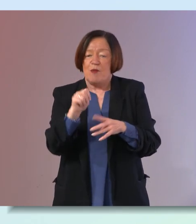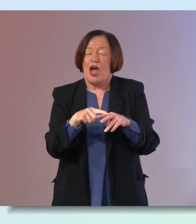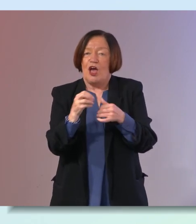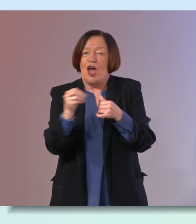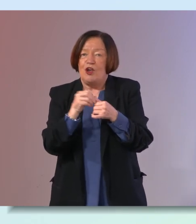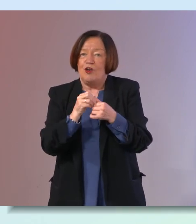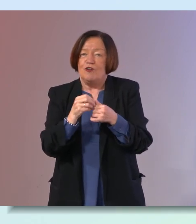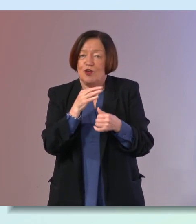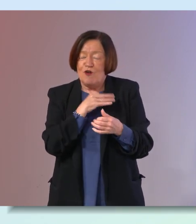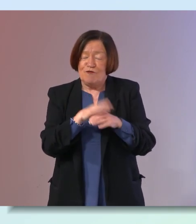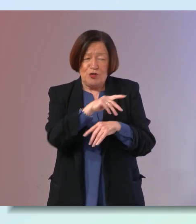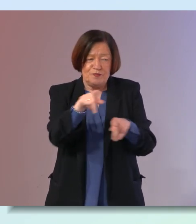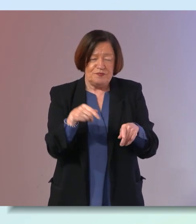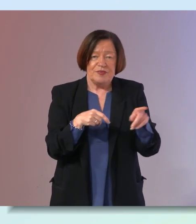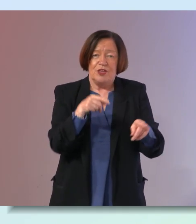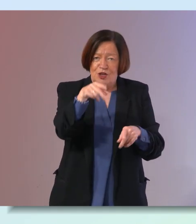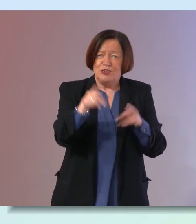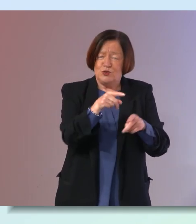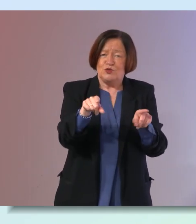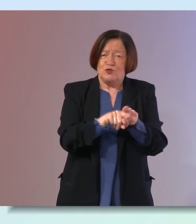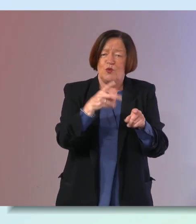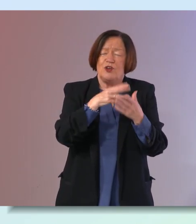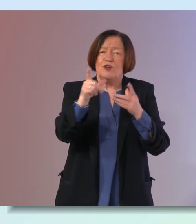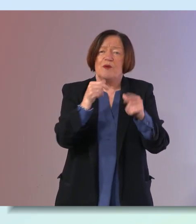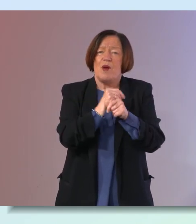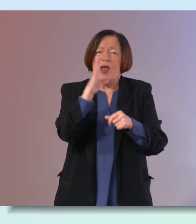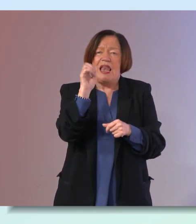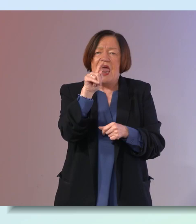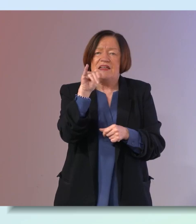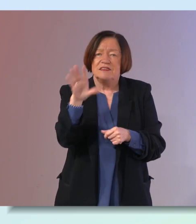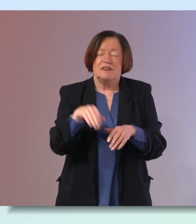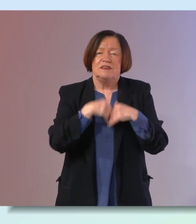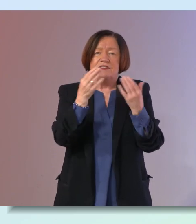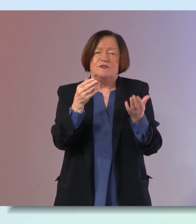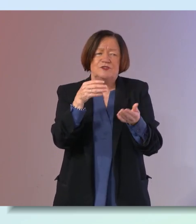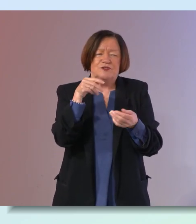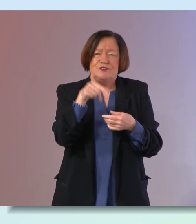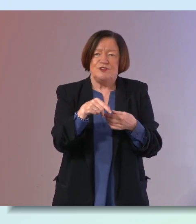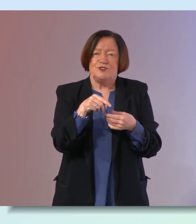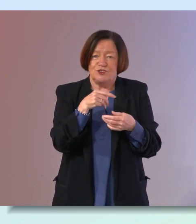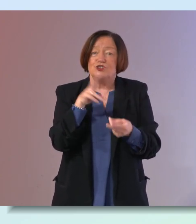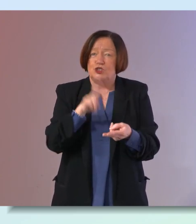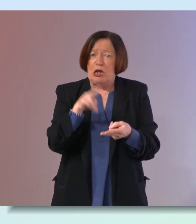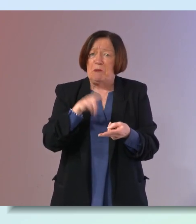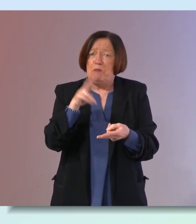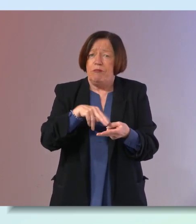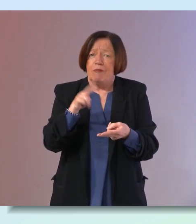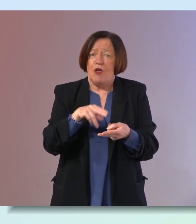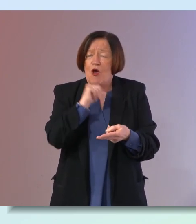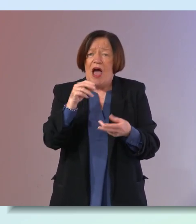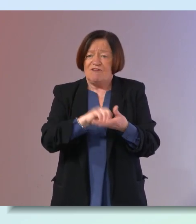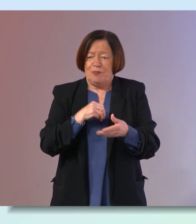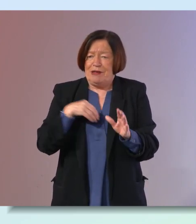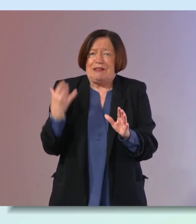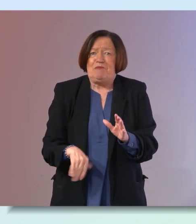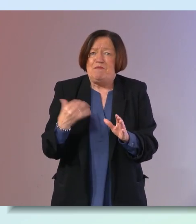nutrients as well and you can do this as well i guess when you talk about lentils or legumes you know they're quite cheap so it doesn't have to be very